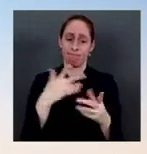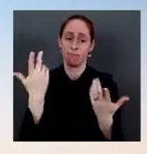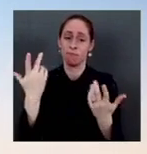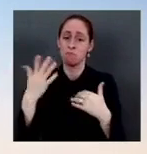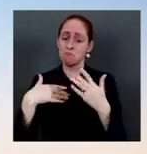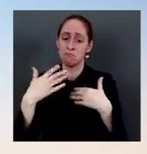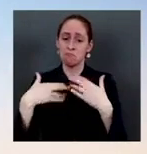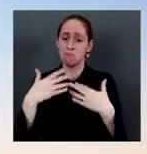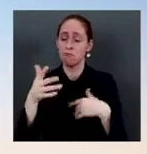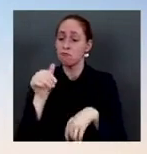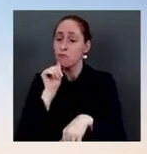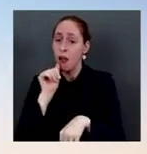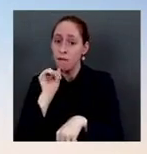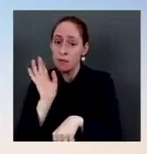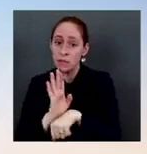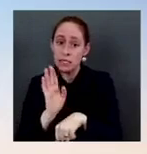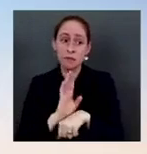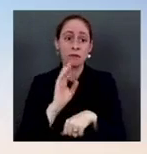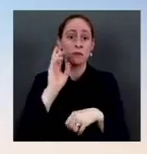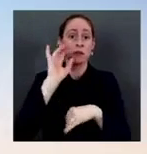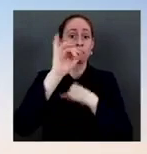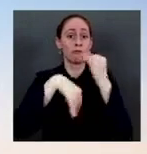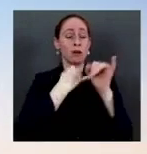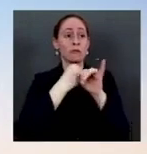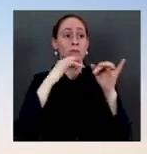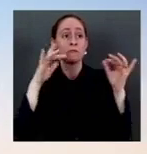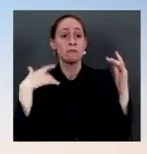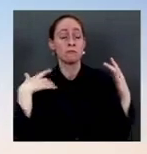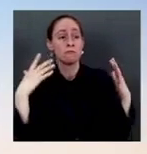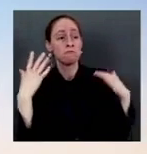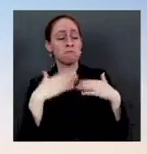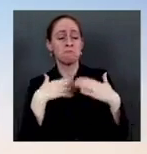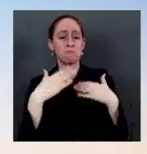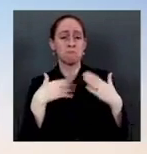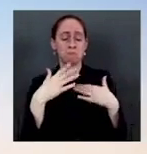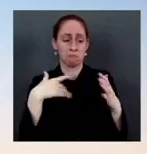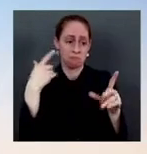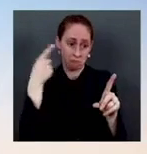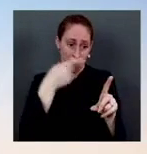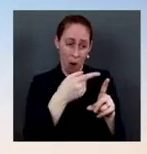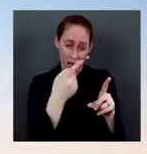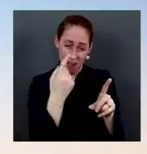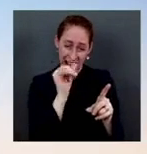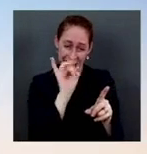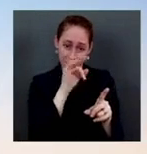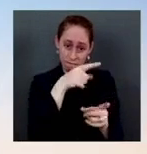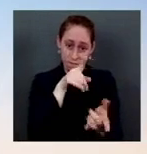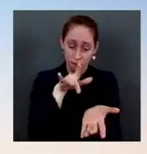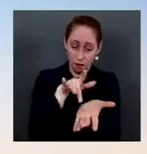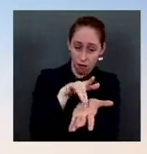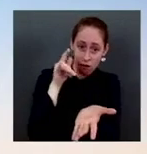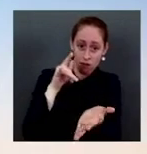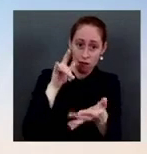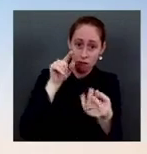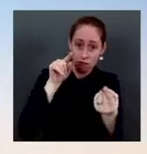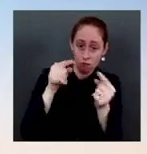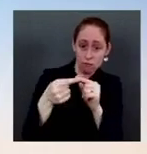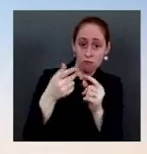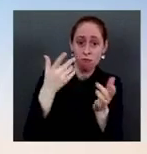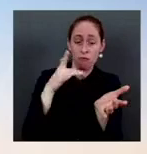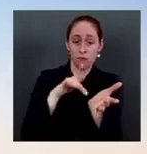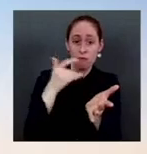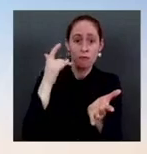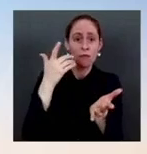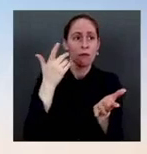rights. We also think that American companies should never feel the need to apologize for standing up for fundamental human rights or opposing repression.